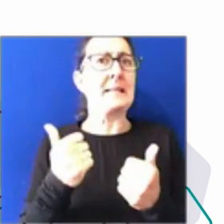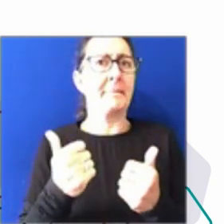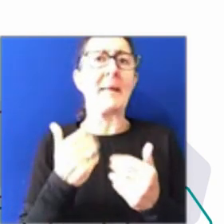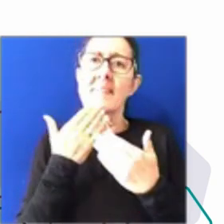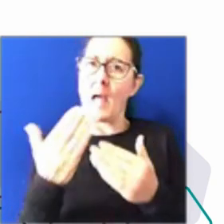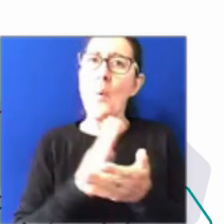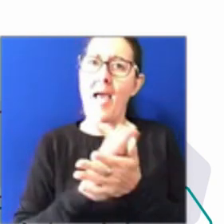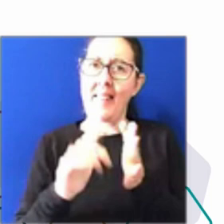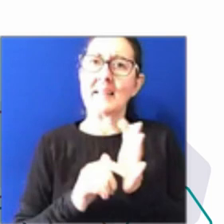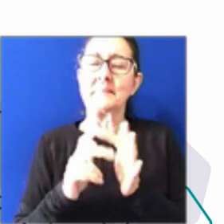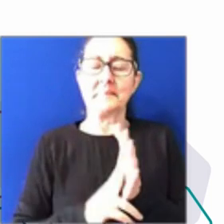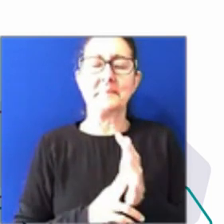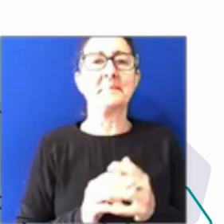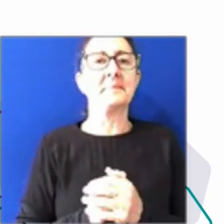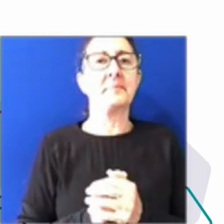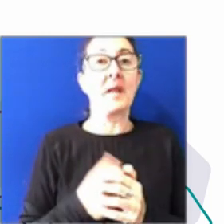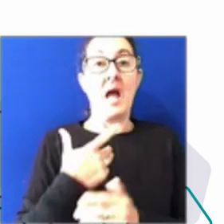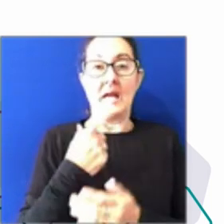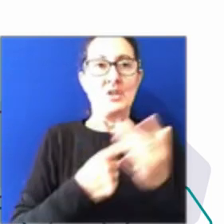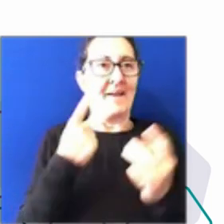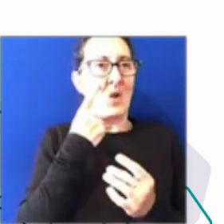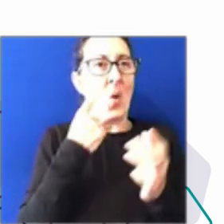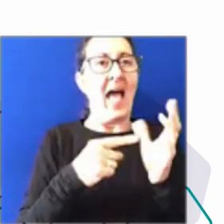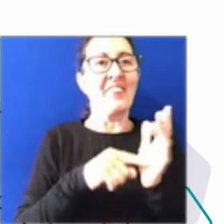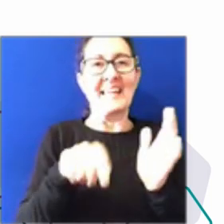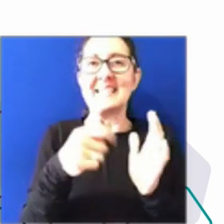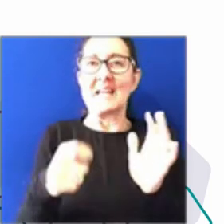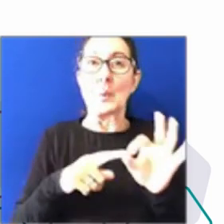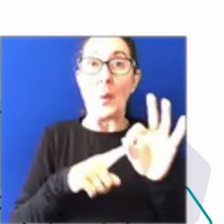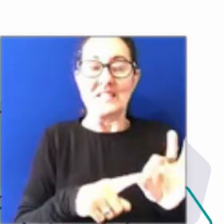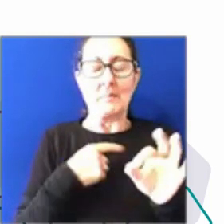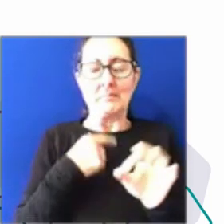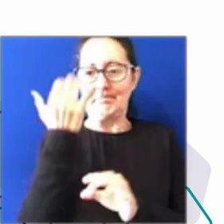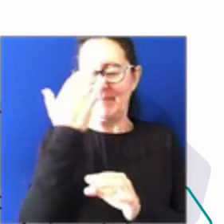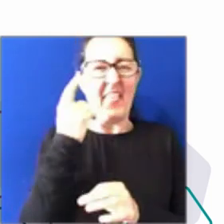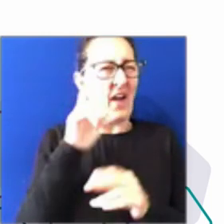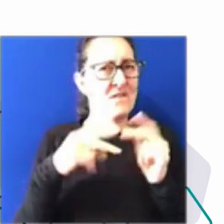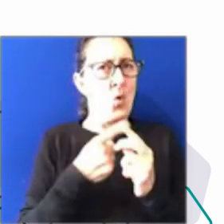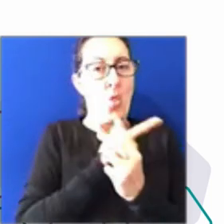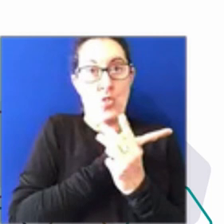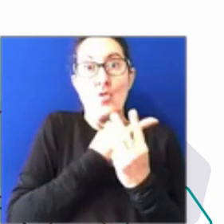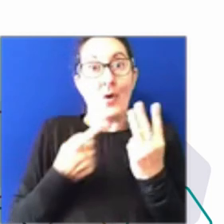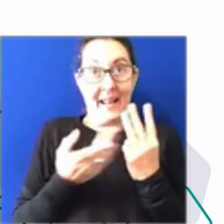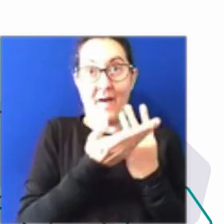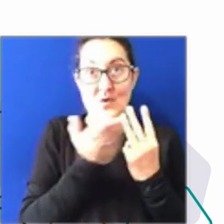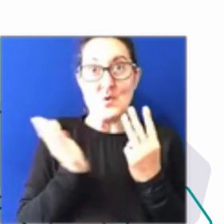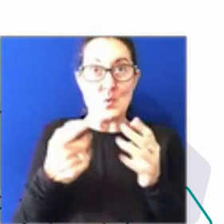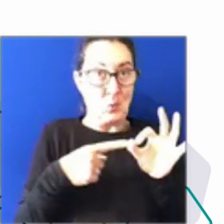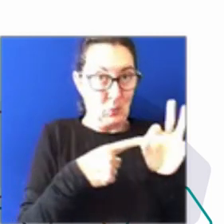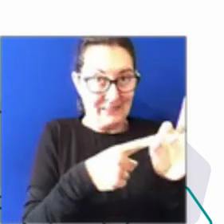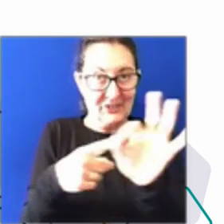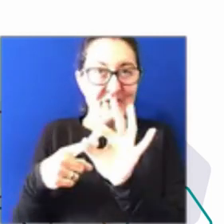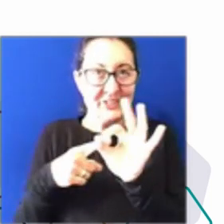I'm just looking at the next question and just wondering, I think this might be for all three of you. So if you could all be prepared.